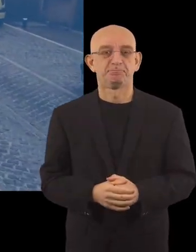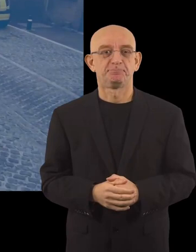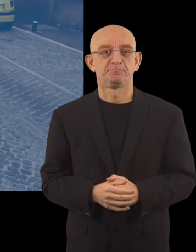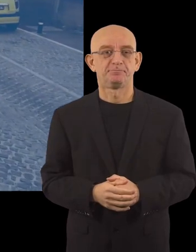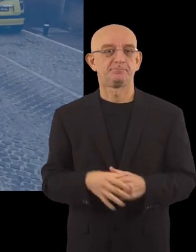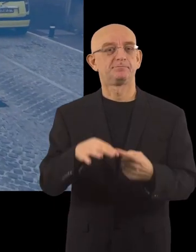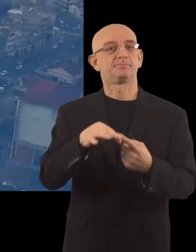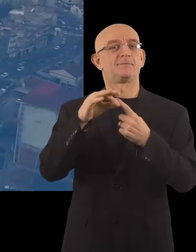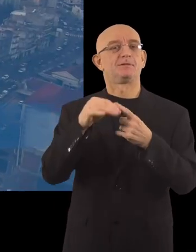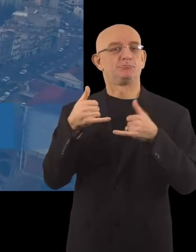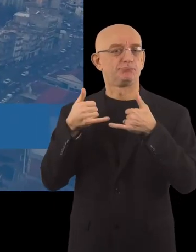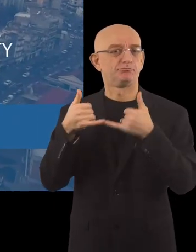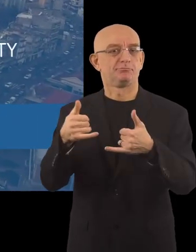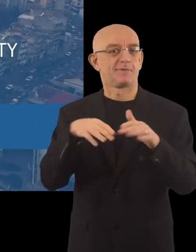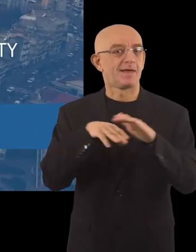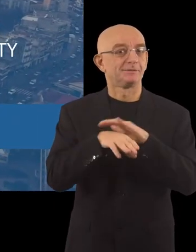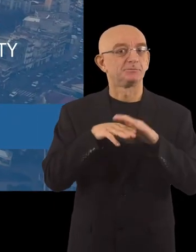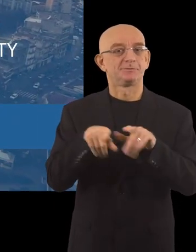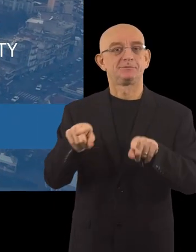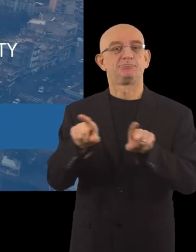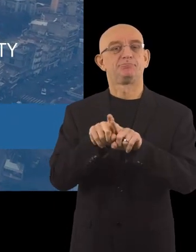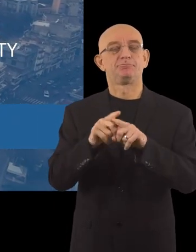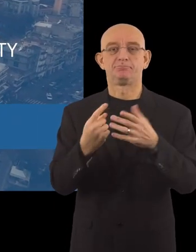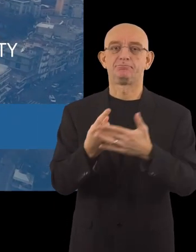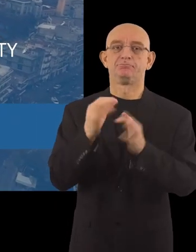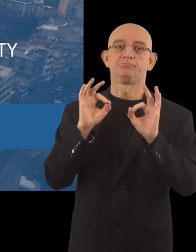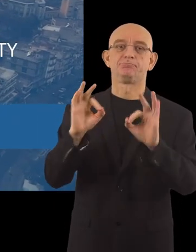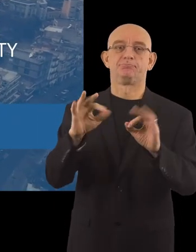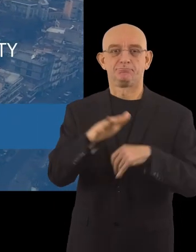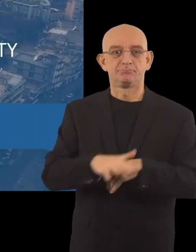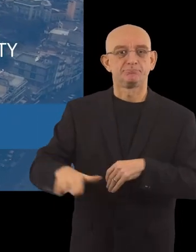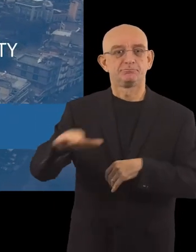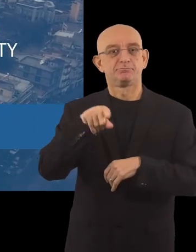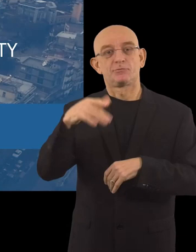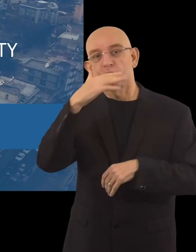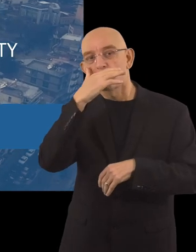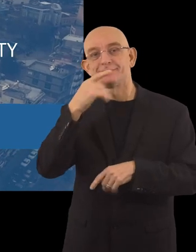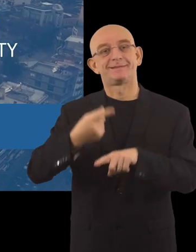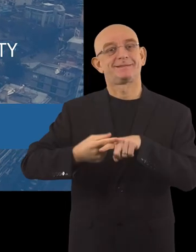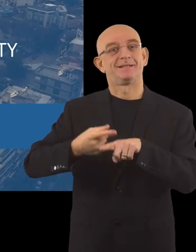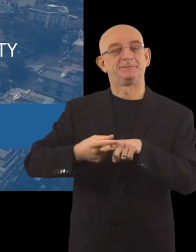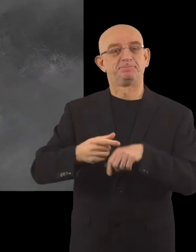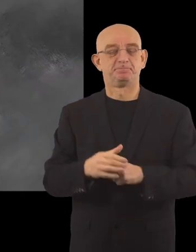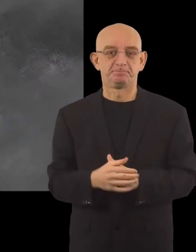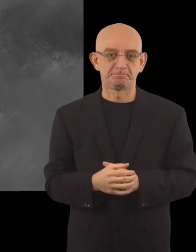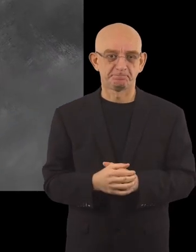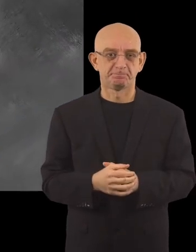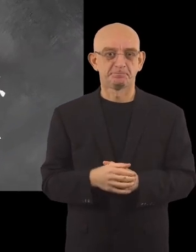Special mention for accessibility as an opportunity for the whole city. Komotini, Greece.